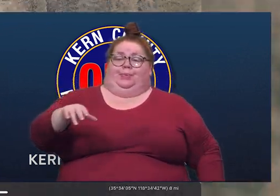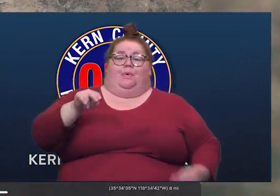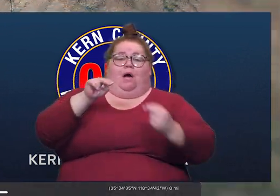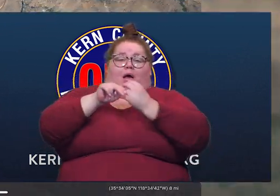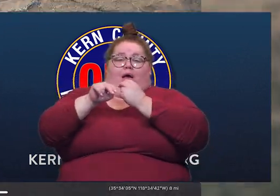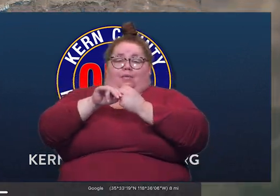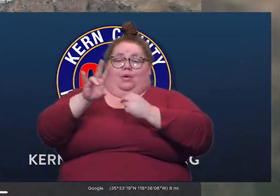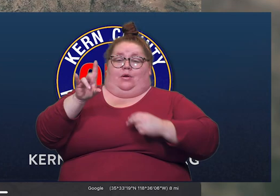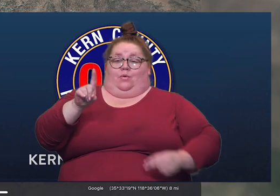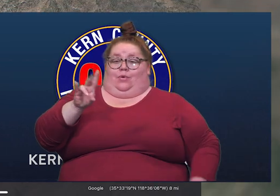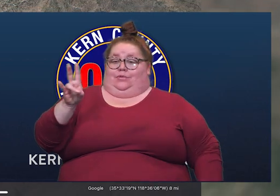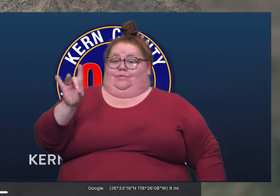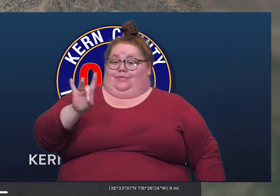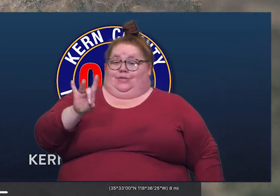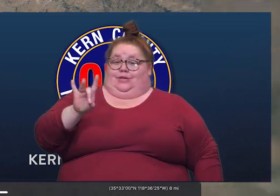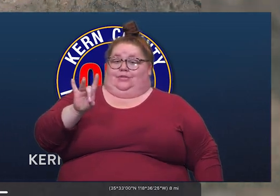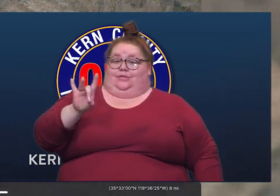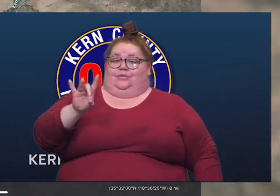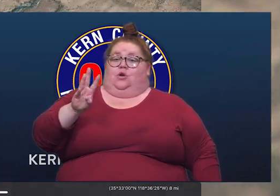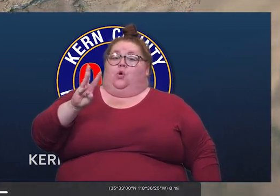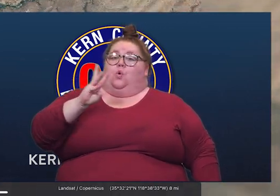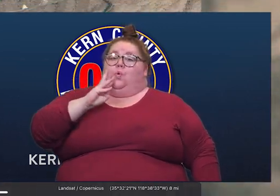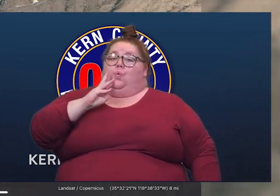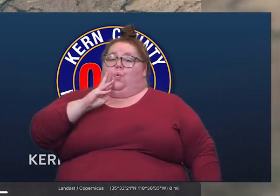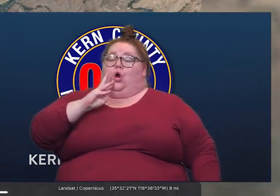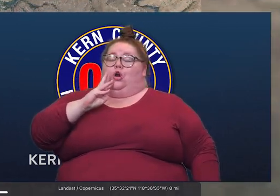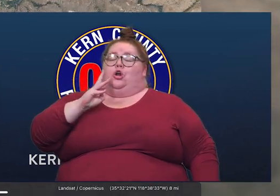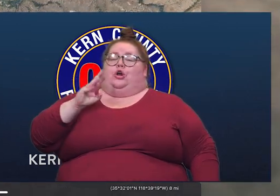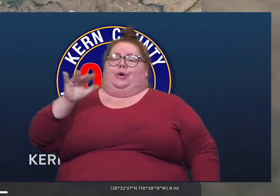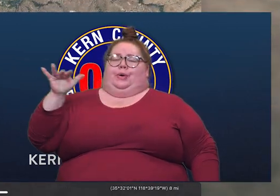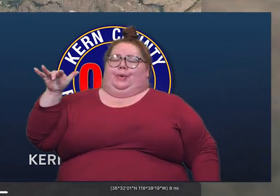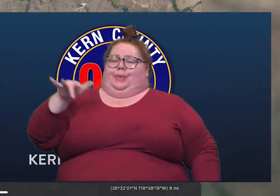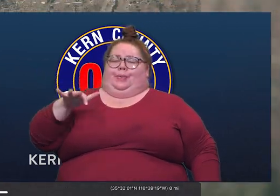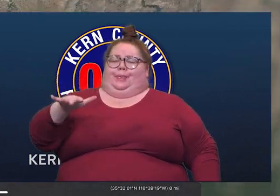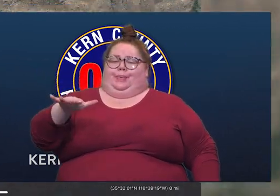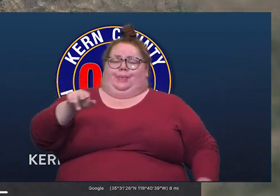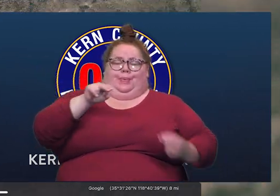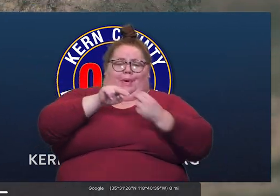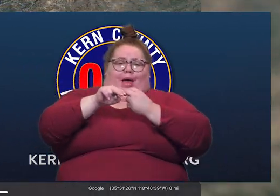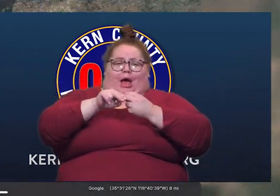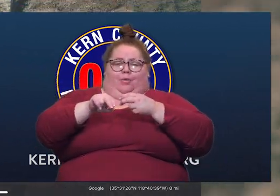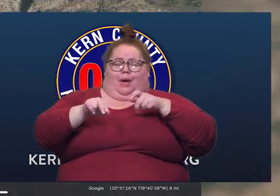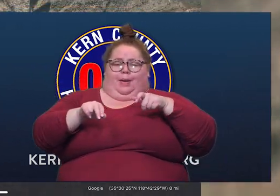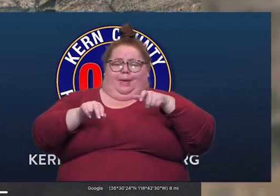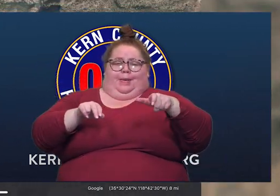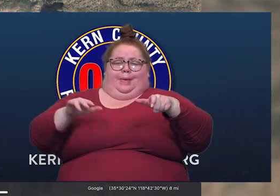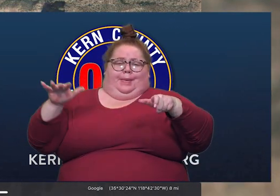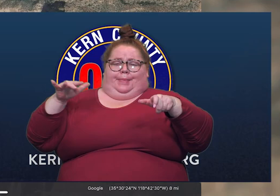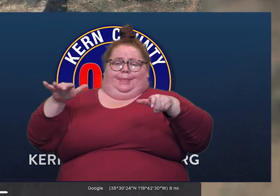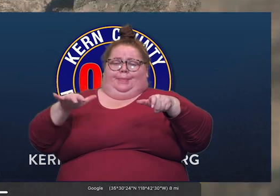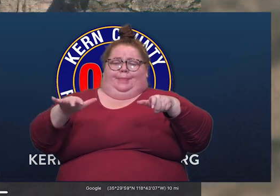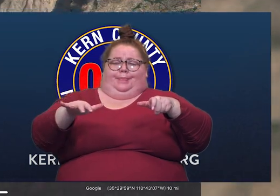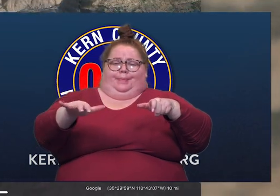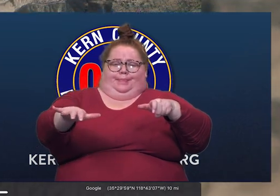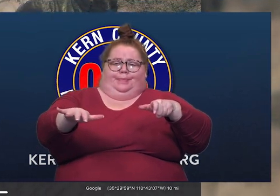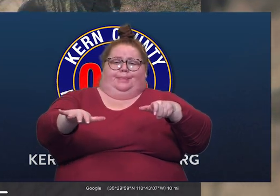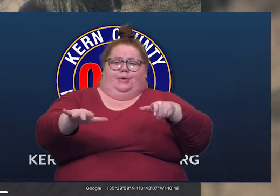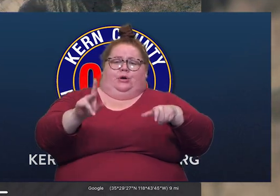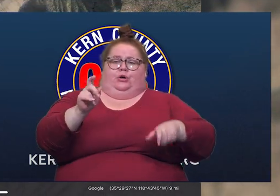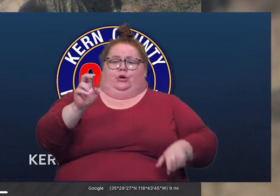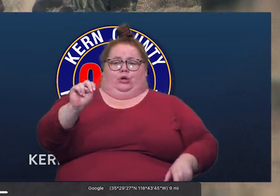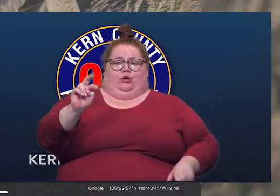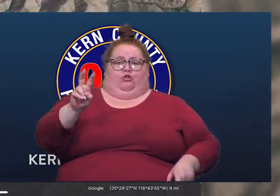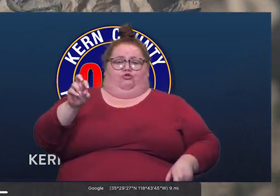178 and the water flows that come through the normal canyon that as you've come up to the Kern River Valley, we get